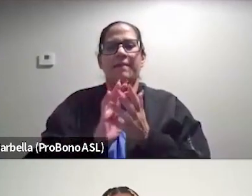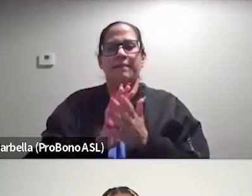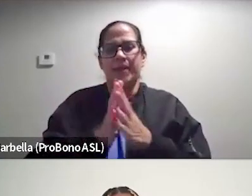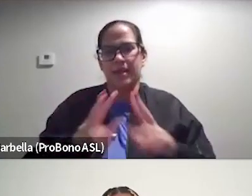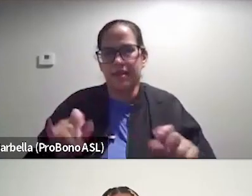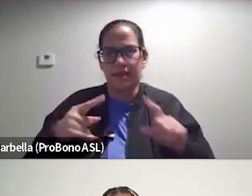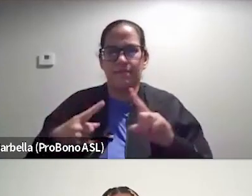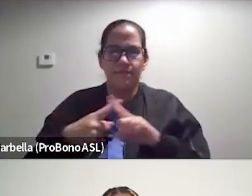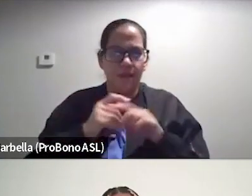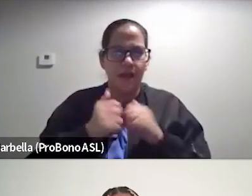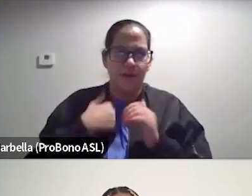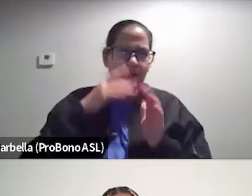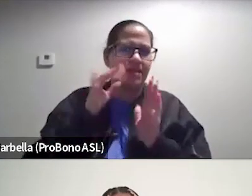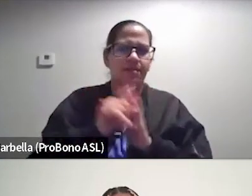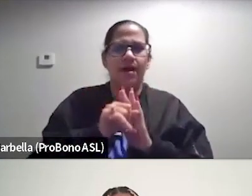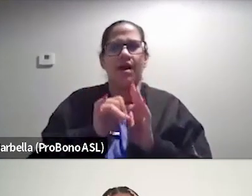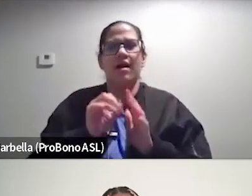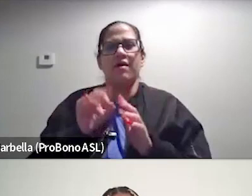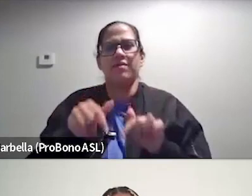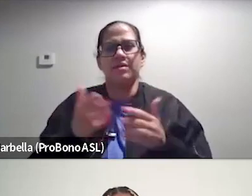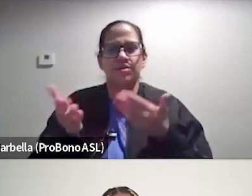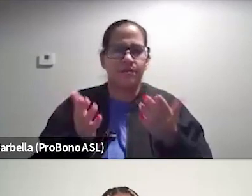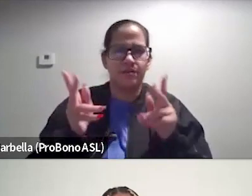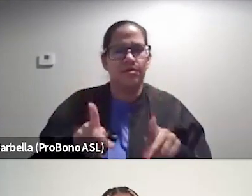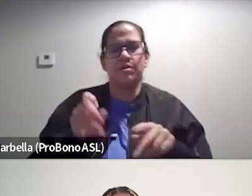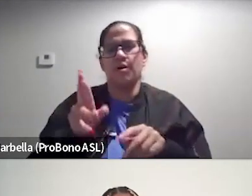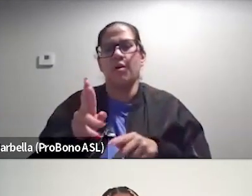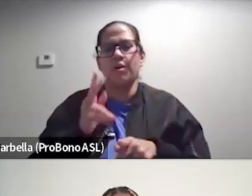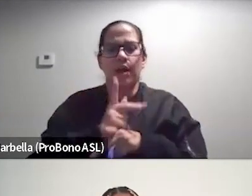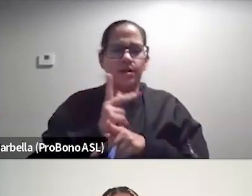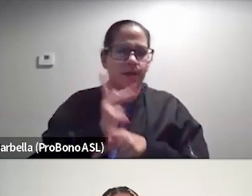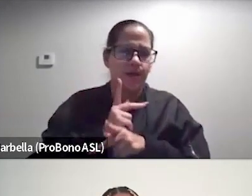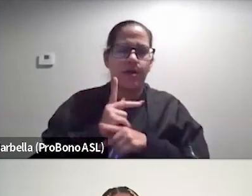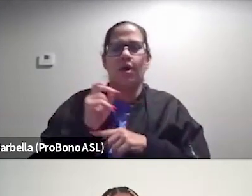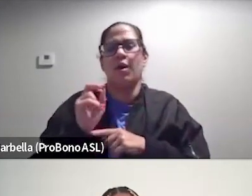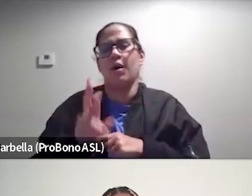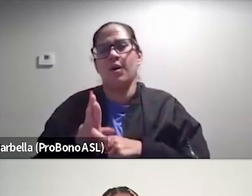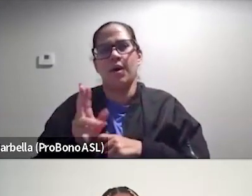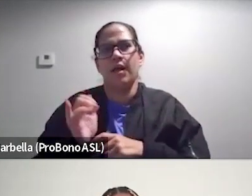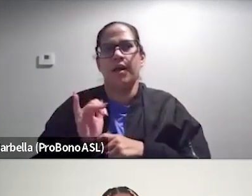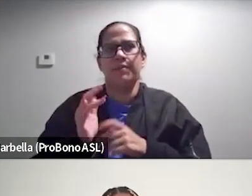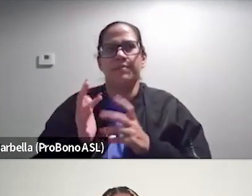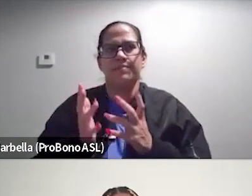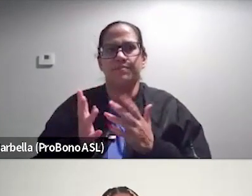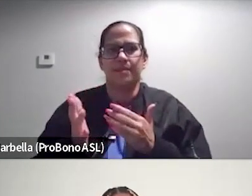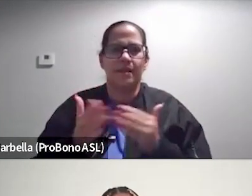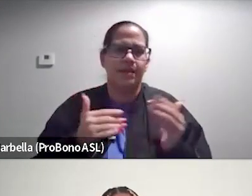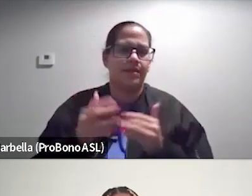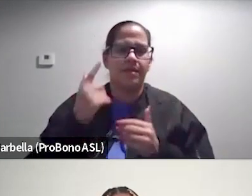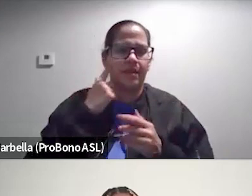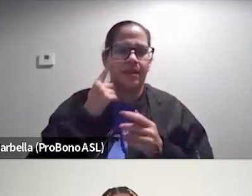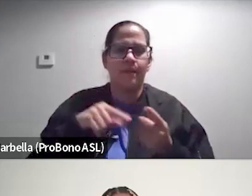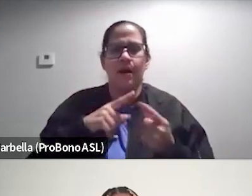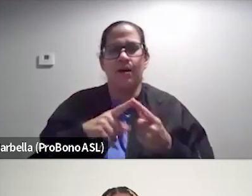little bit with how I identify of like this service person or caretaker, or like, you know, even thinking about,